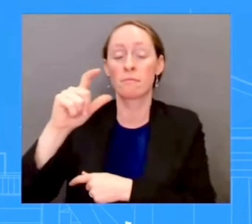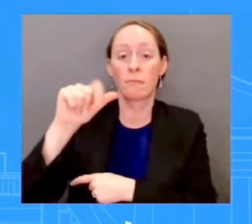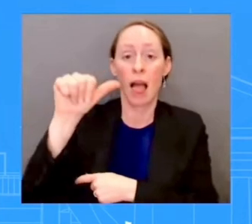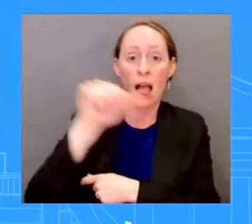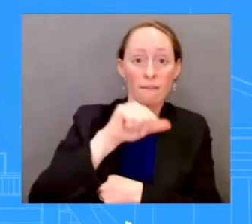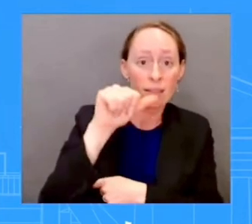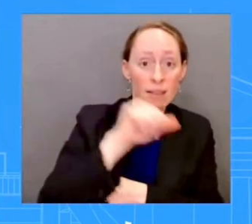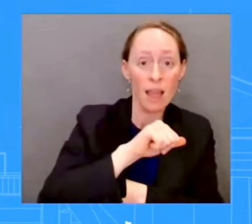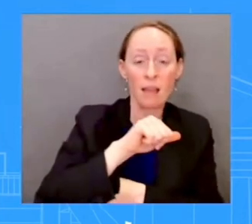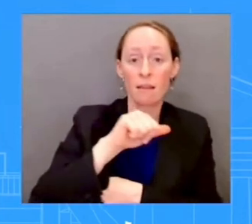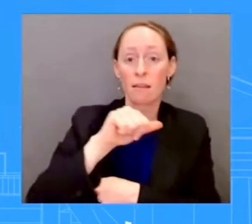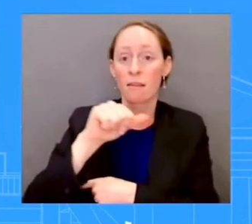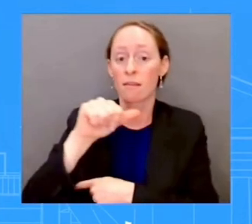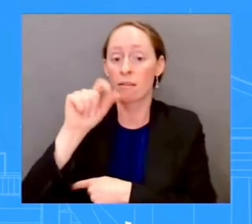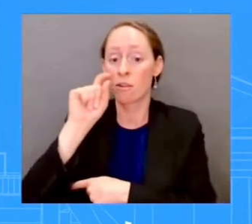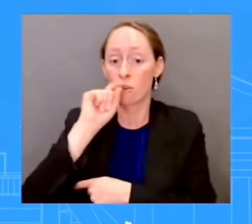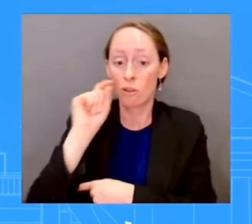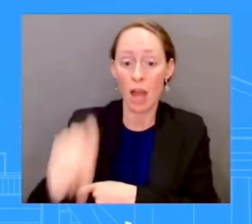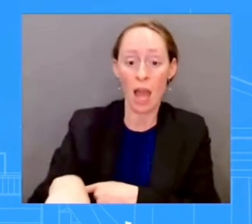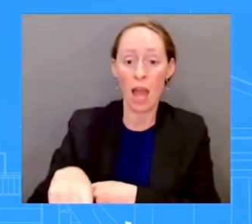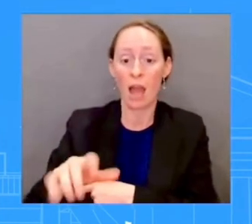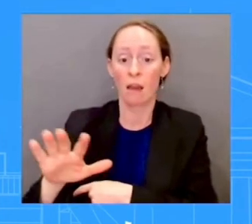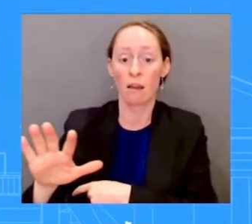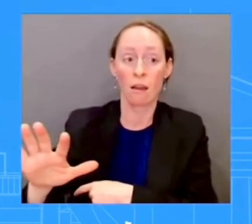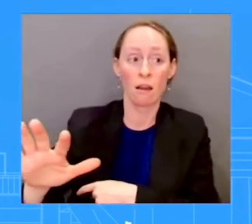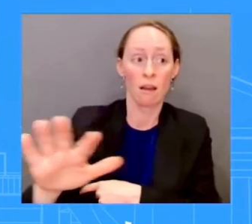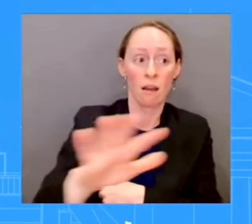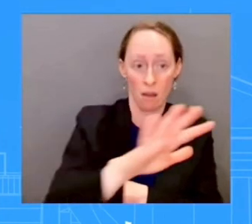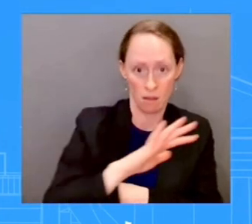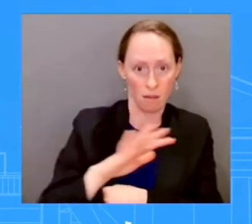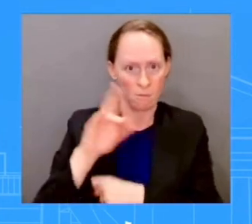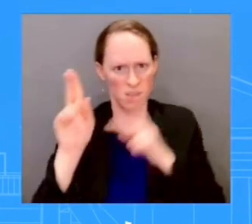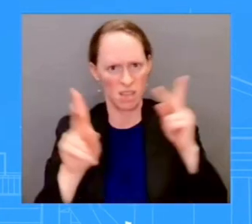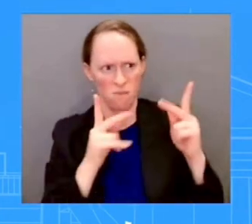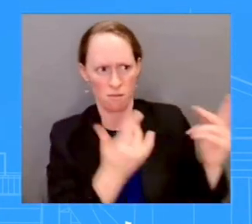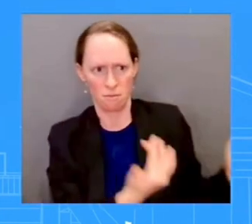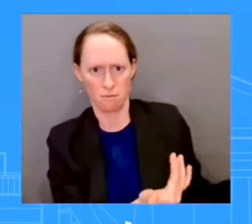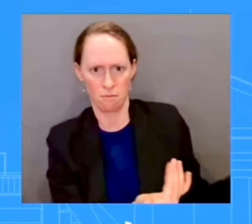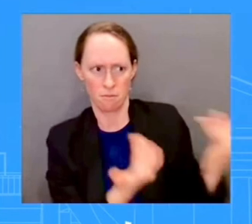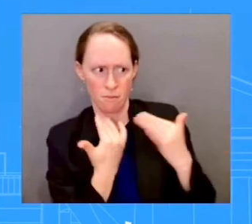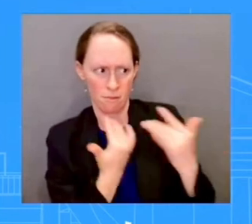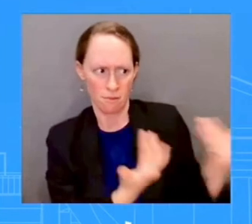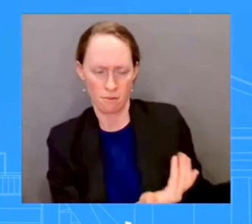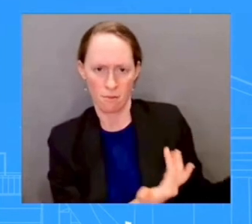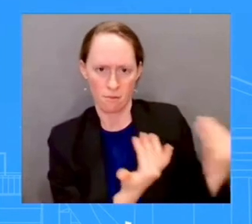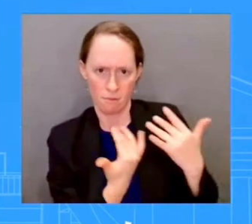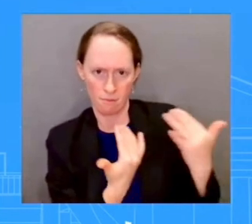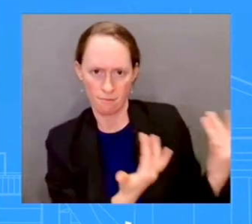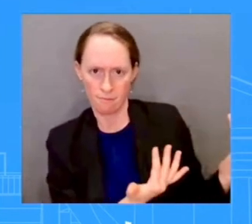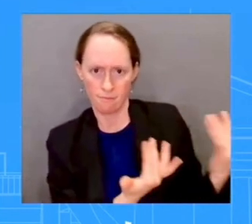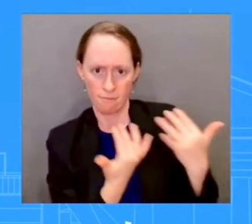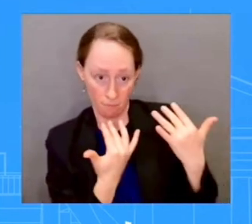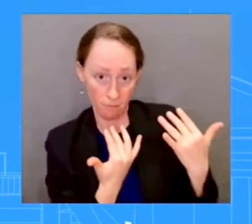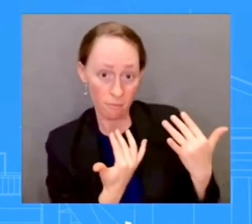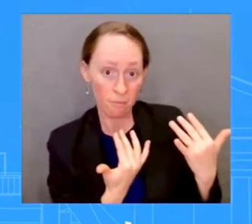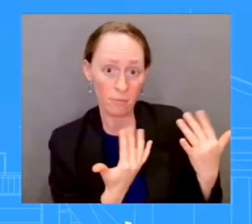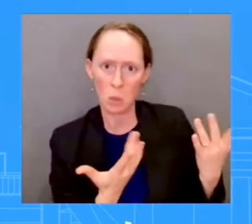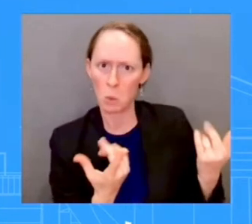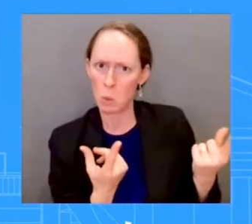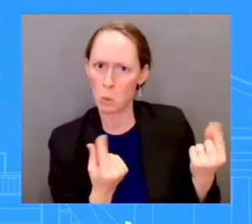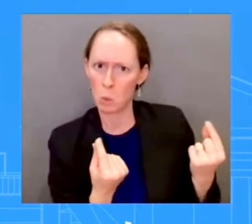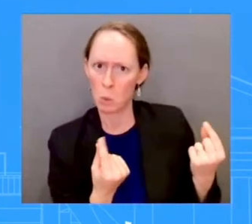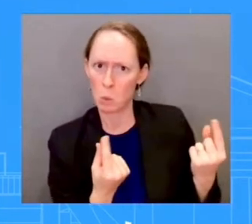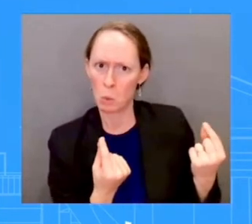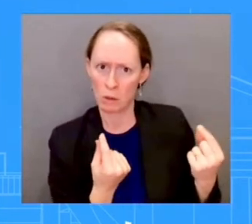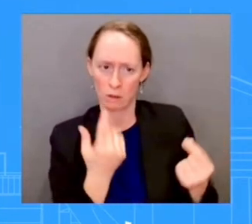two-year paroles for those? Or is he going to send them back? So that's a very good question. That's why we keep asking for help from Congress to help us fix